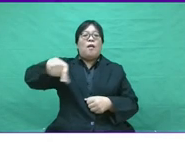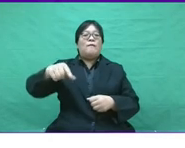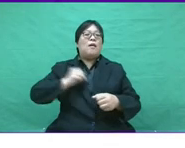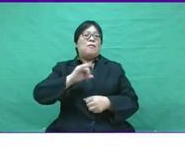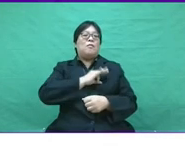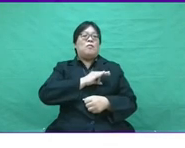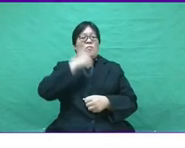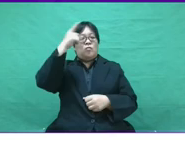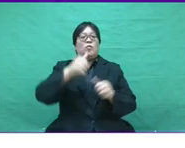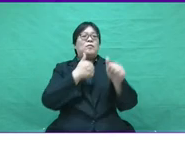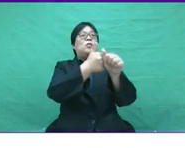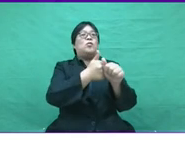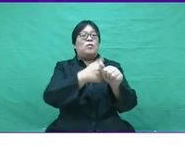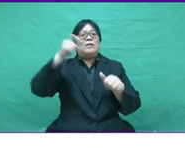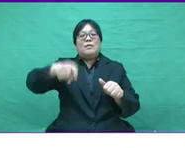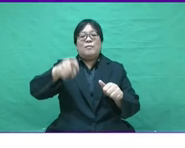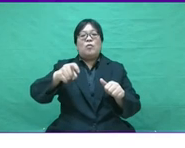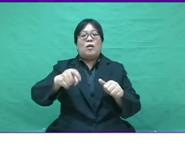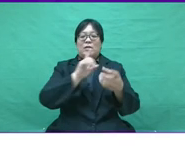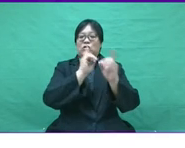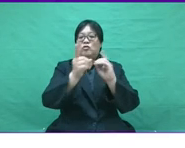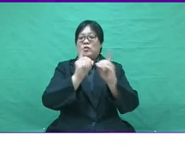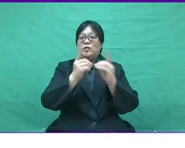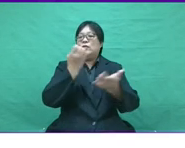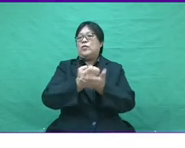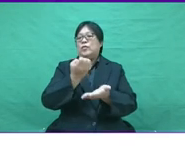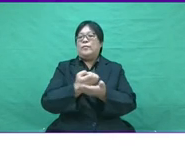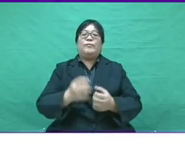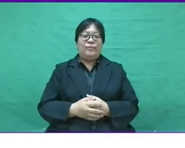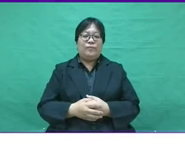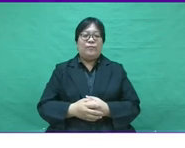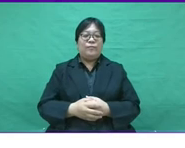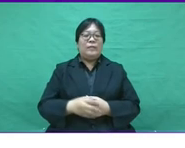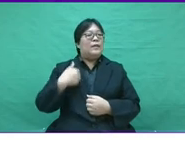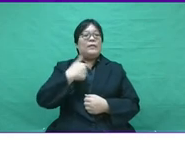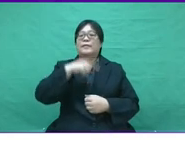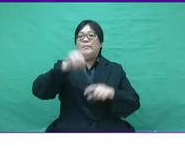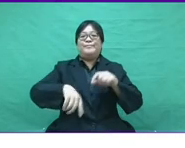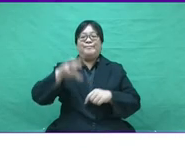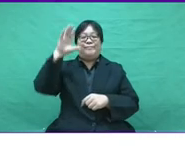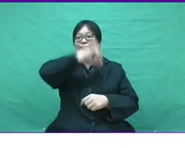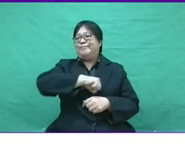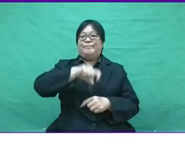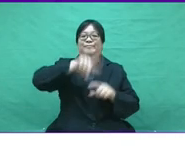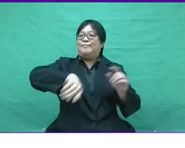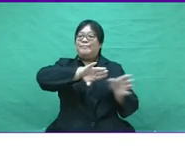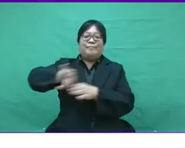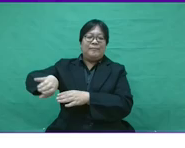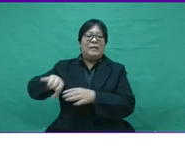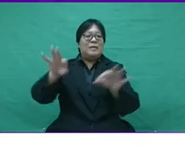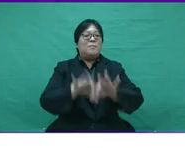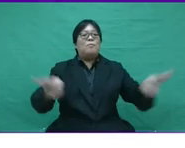prepare adequate qualified employees to fulfill the growth demands of the digital economy.